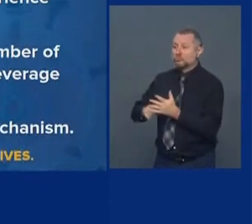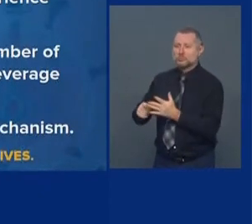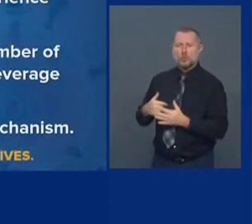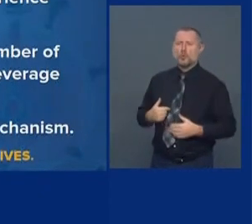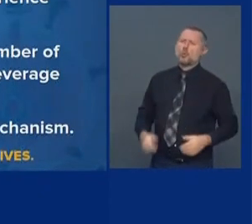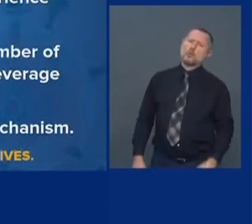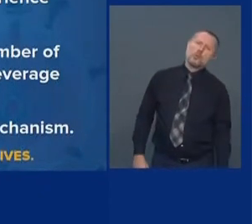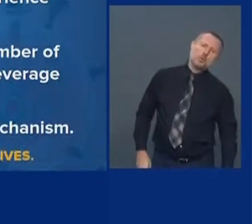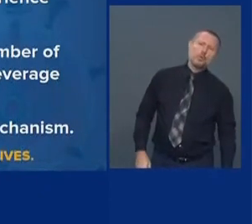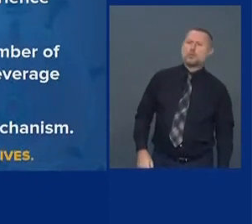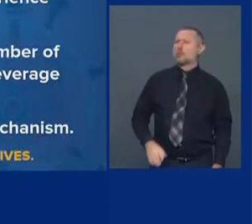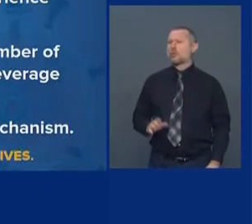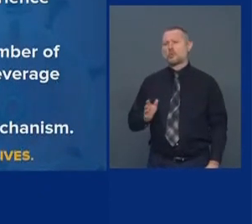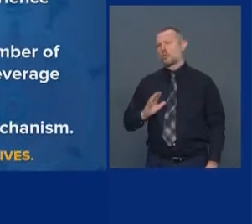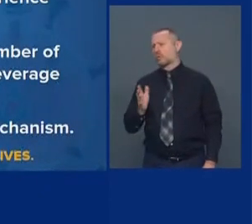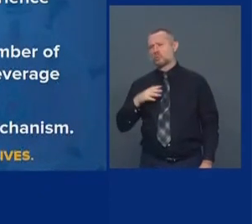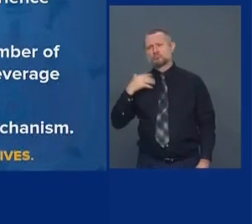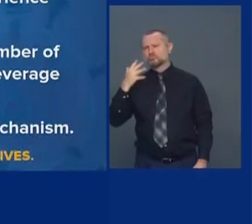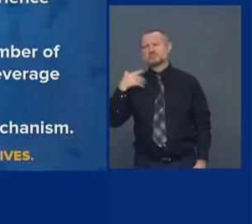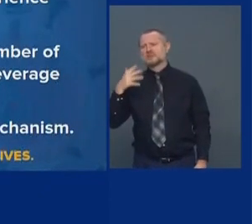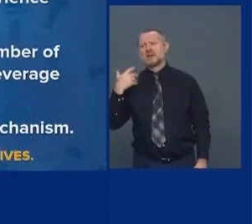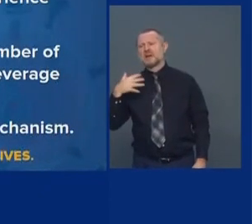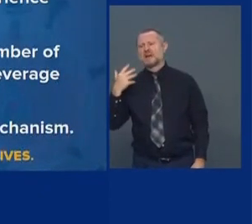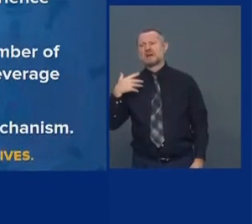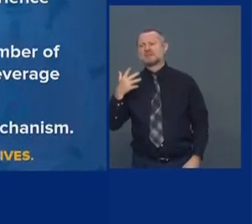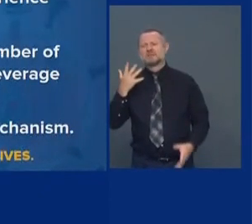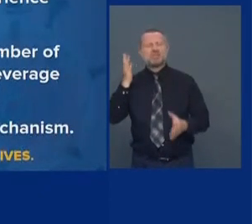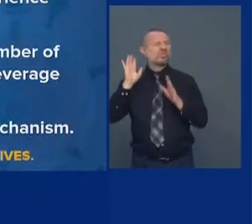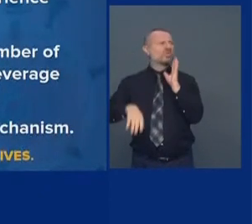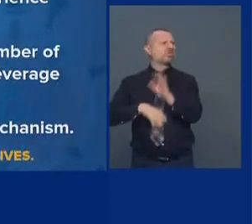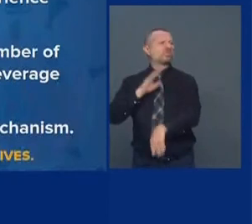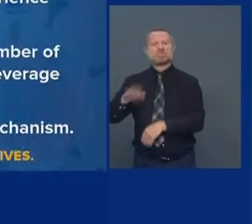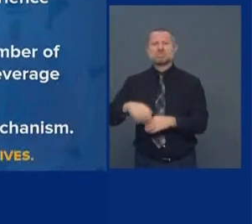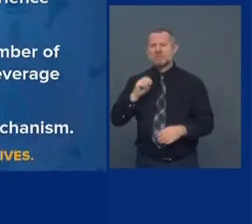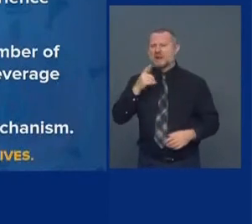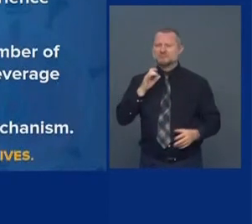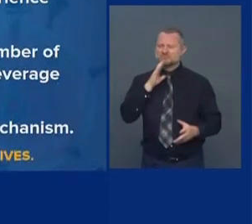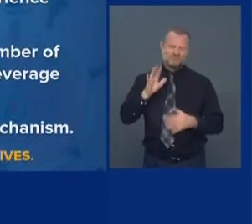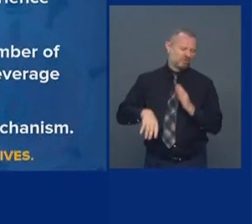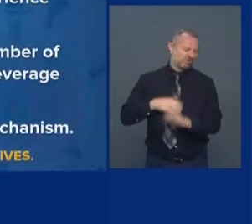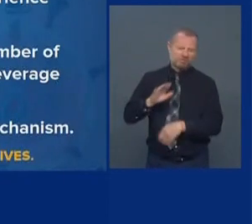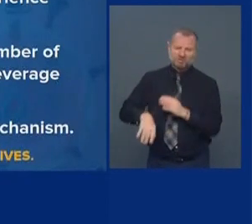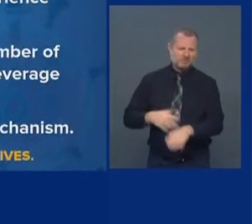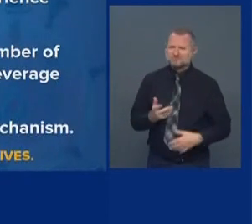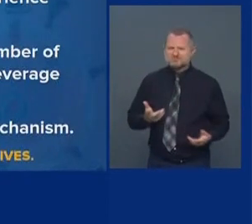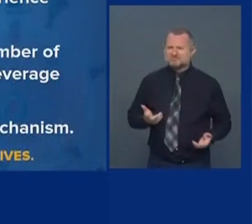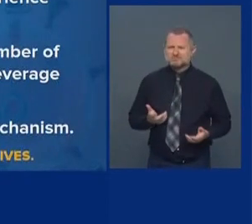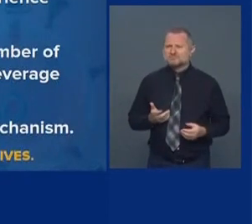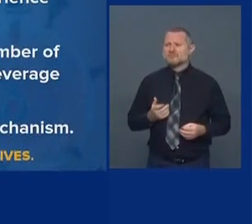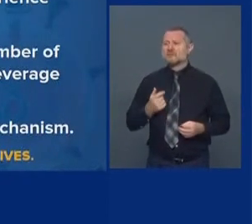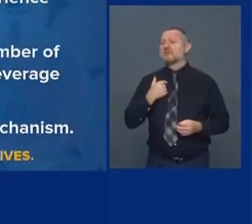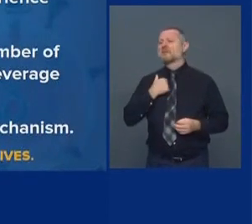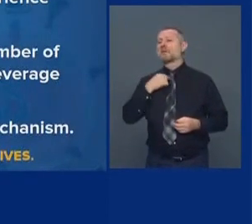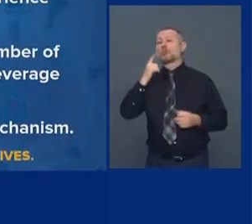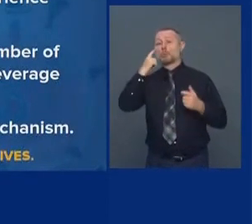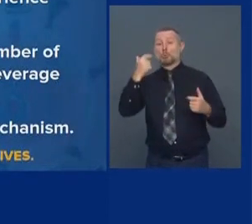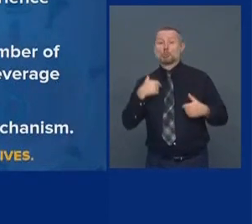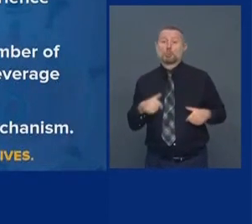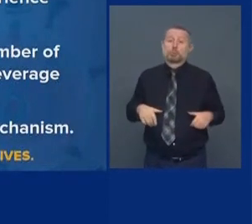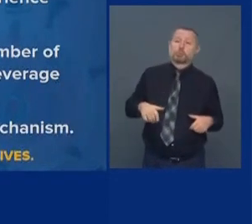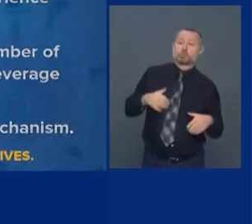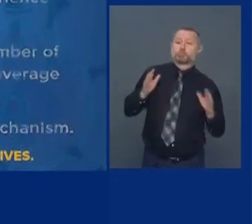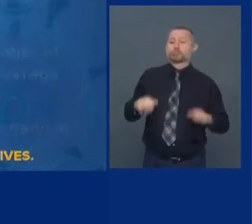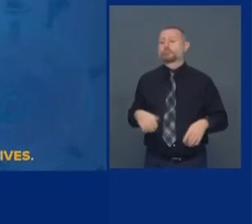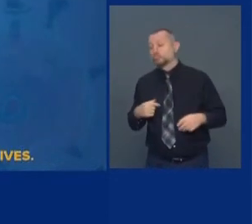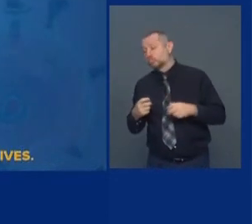knowing that you have issues in upstate New York, knowing that compliance is going to be a problem, and knowing that you have